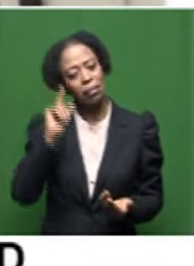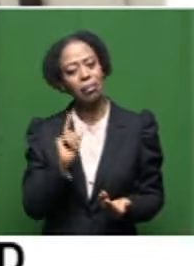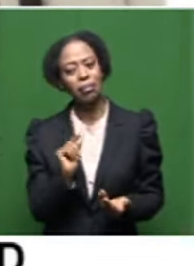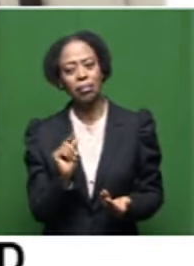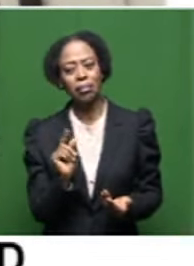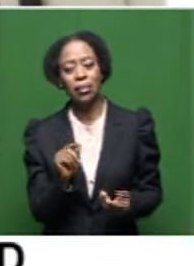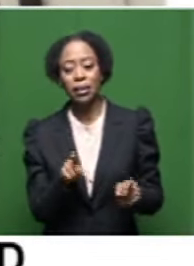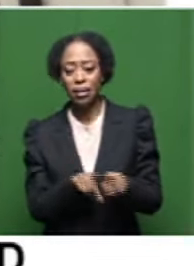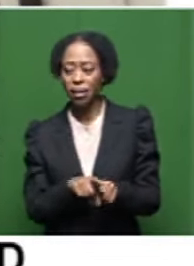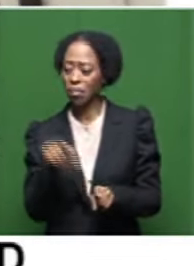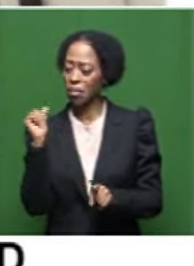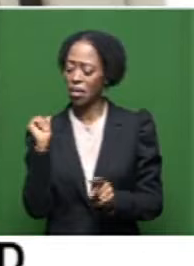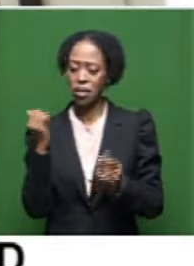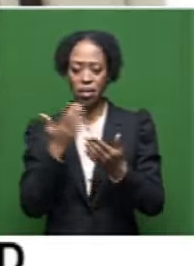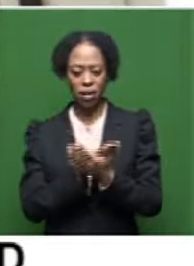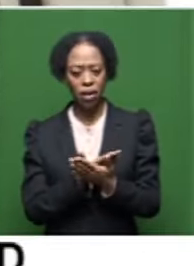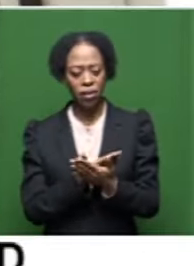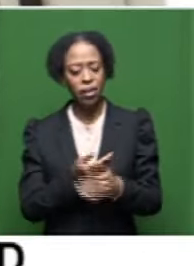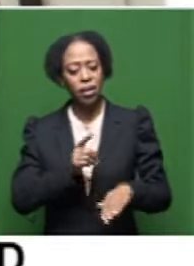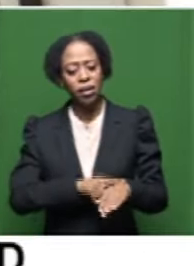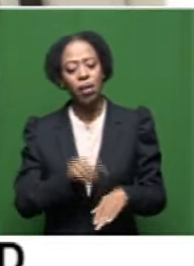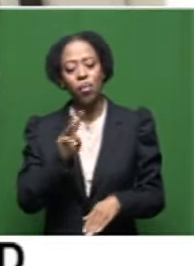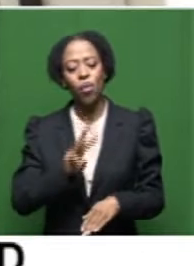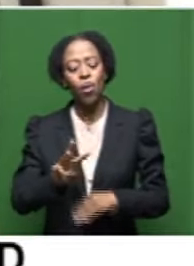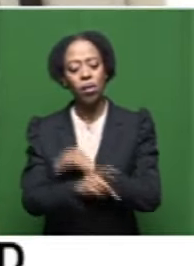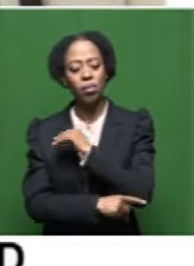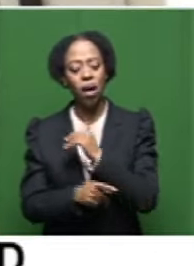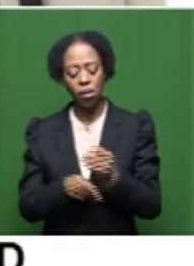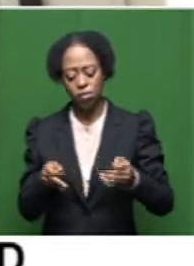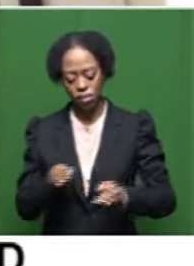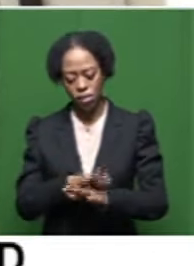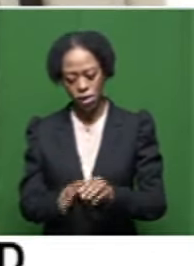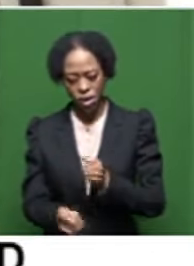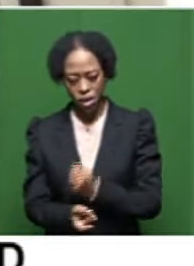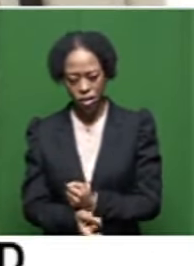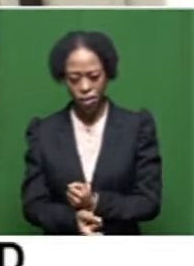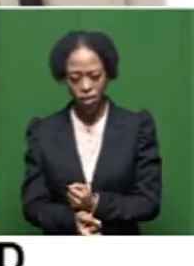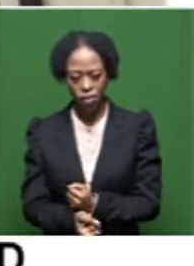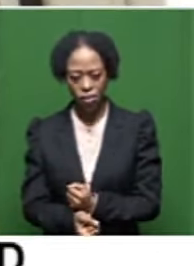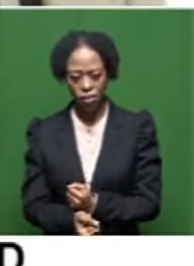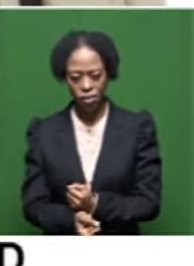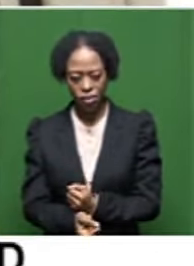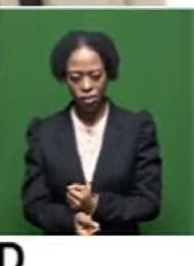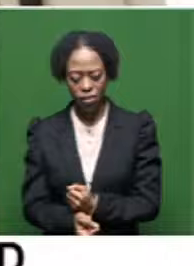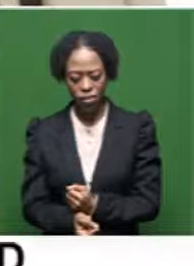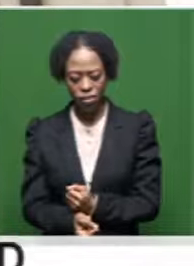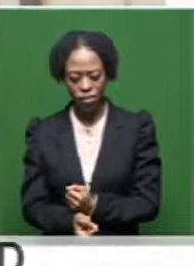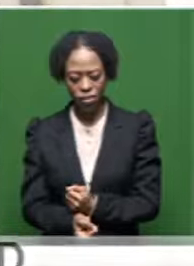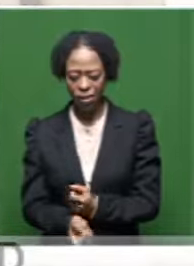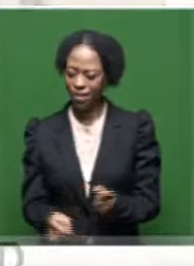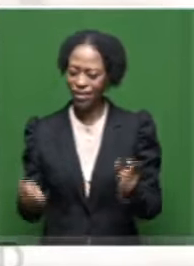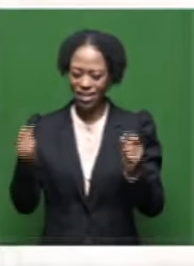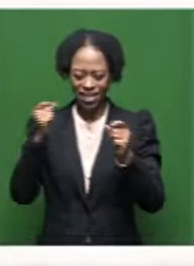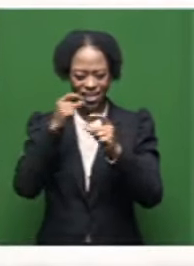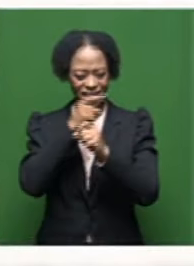And even last night, when we were at West Park and we were burying him, I mean, just the contradictions, also the complexity